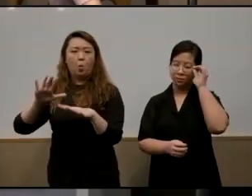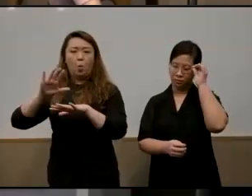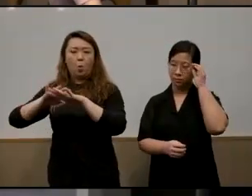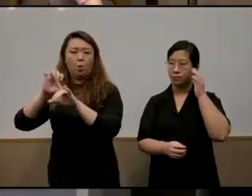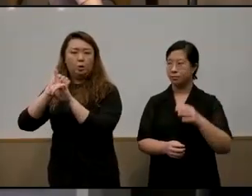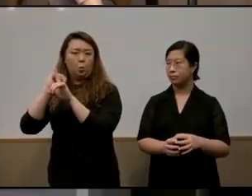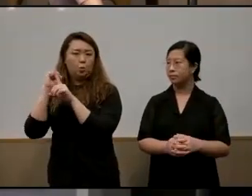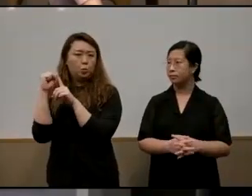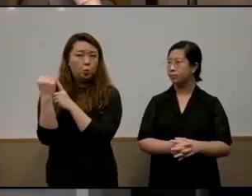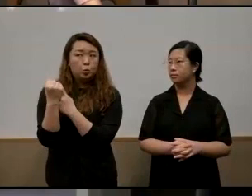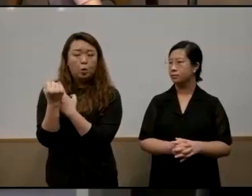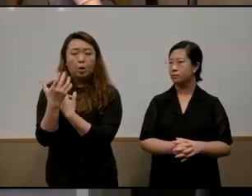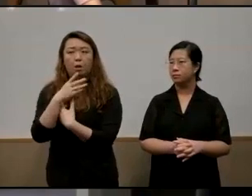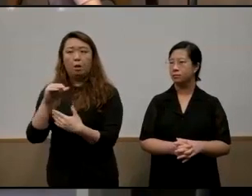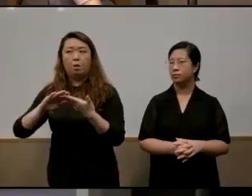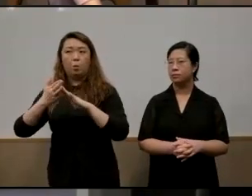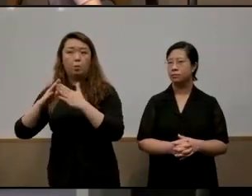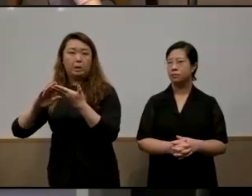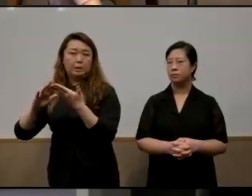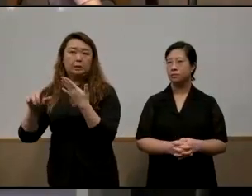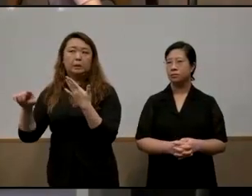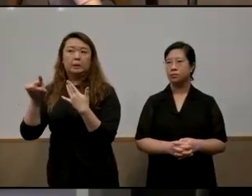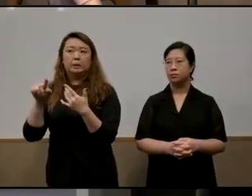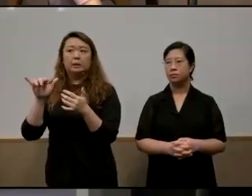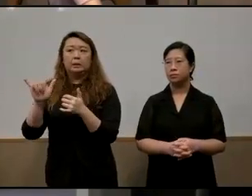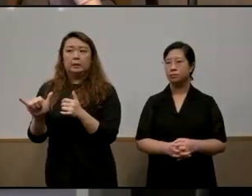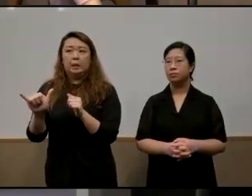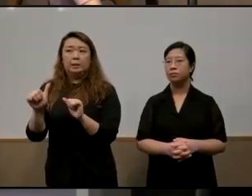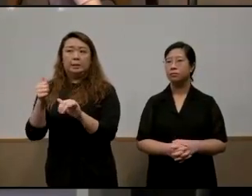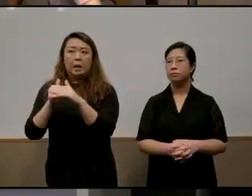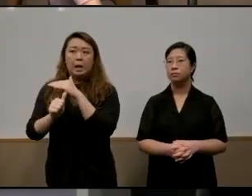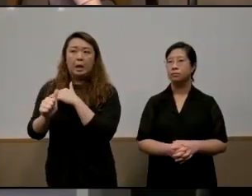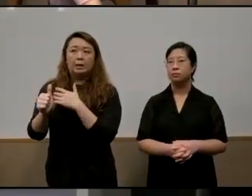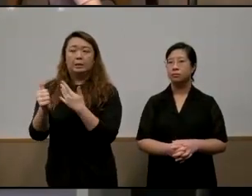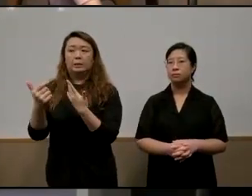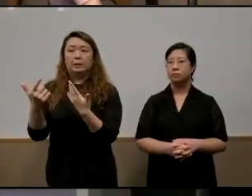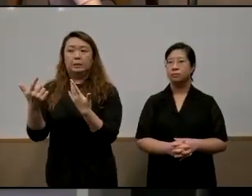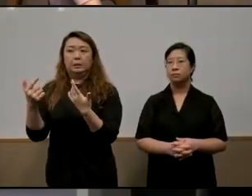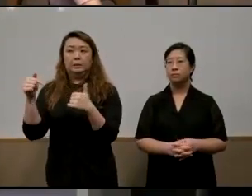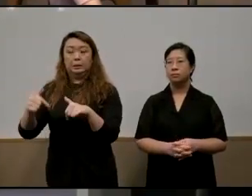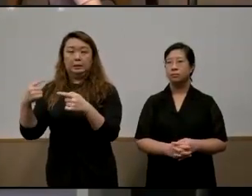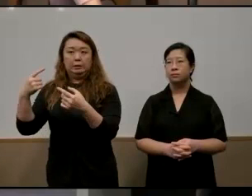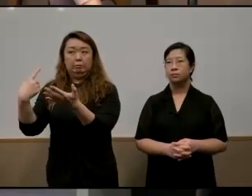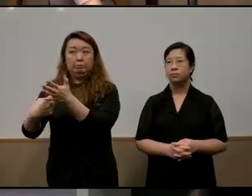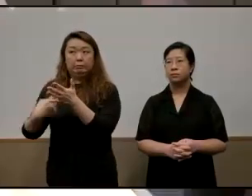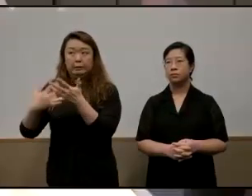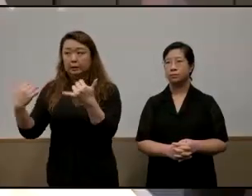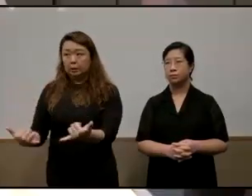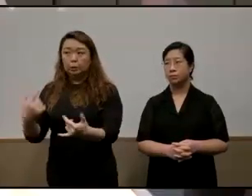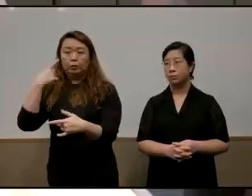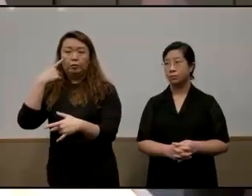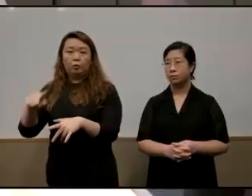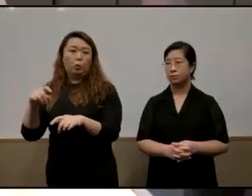um and the communities that that that that is under addressed right now to to make the system really work for all